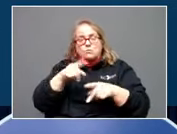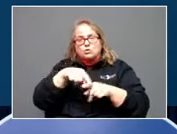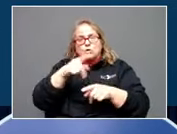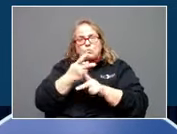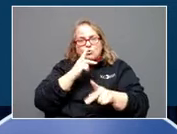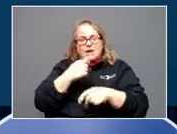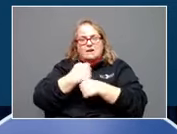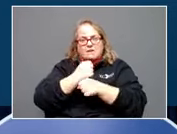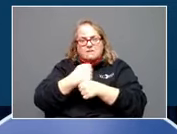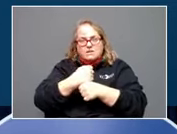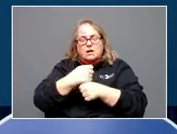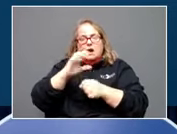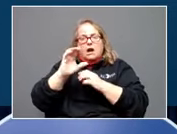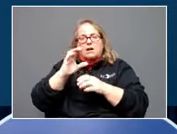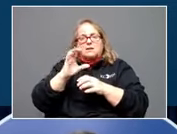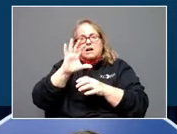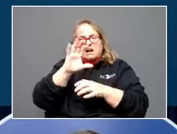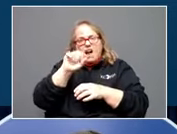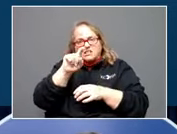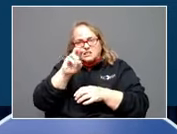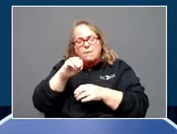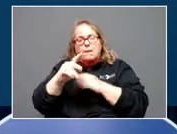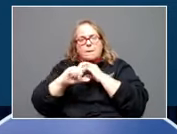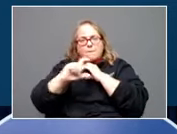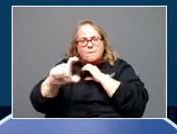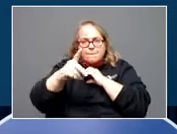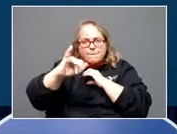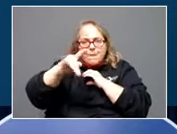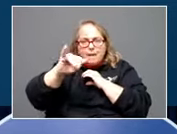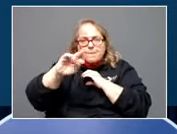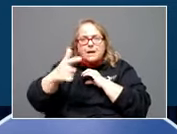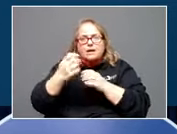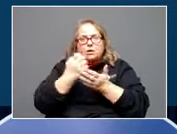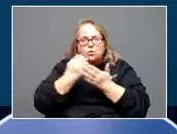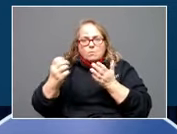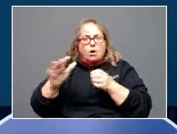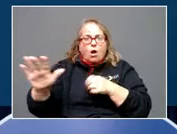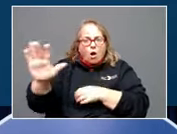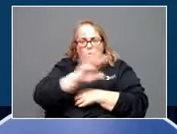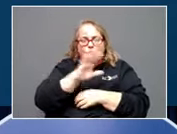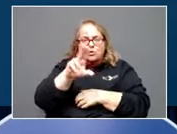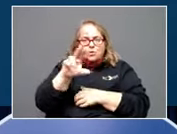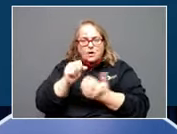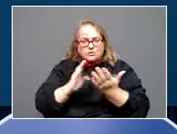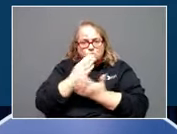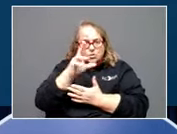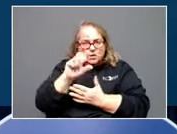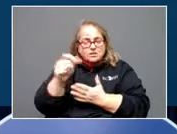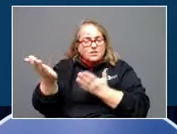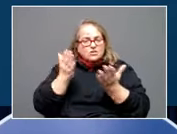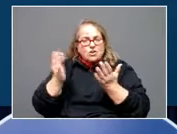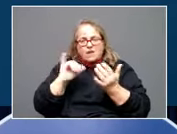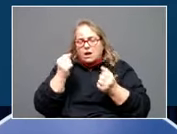piping and equipment to be installed at manufacturing facilities throughout the United States. They serve things like automotive,